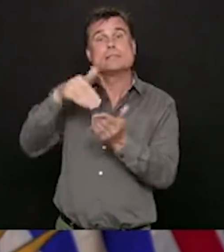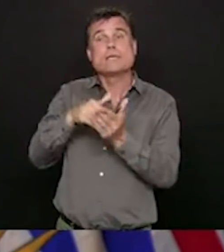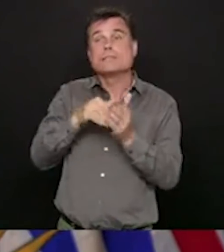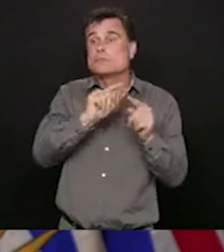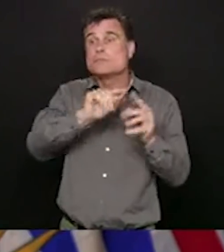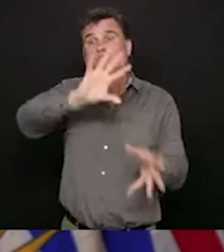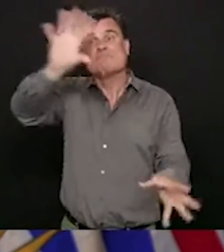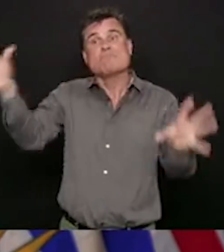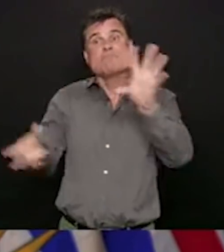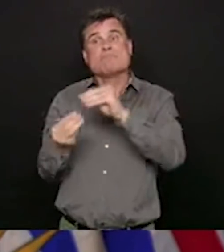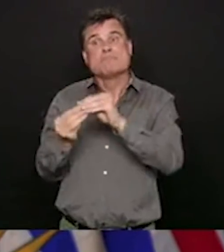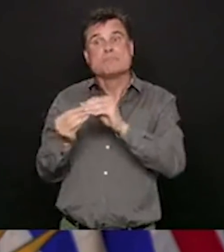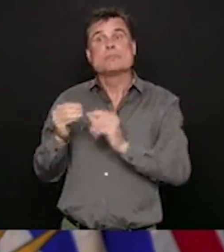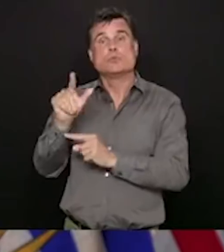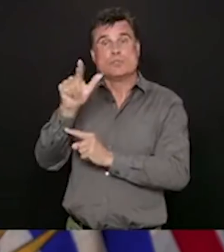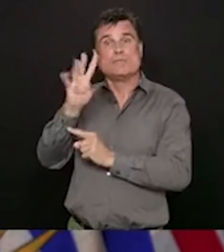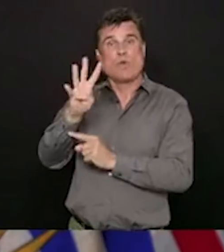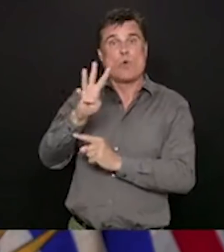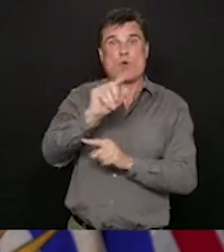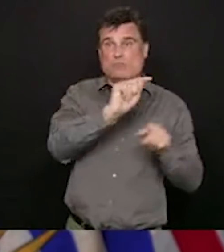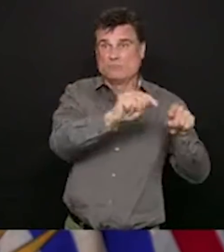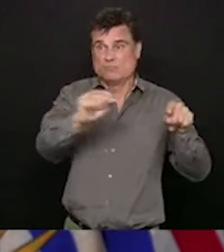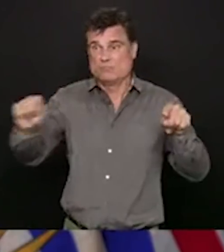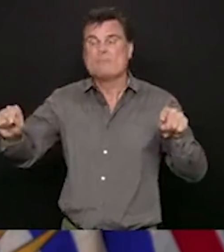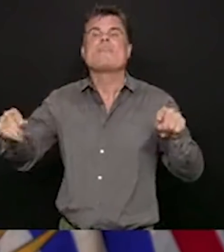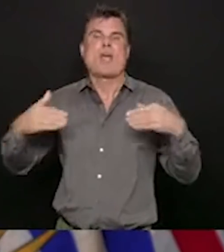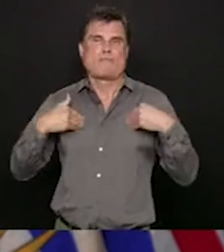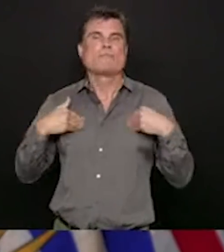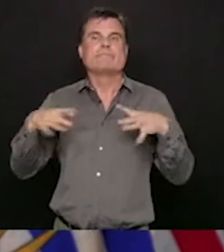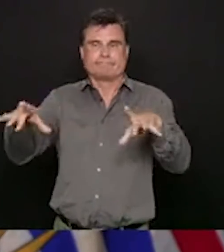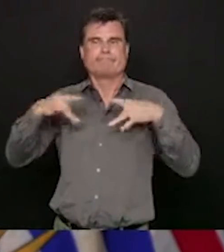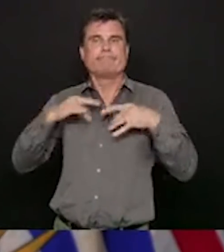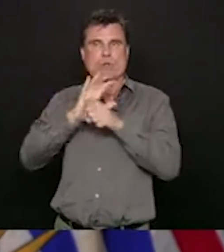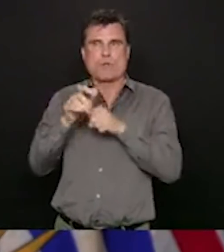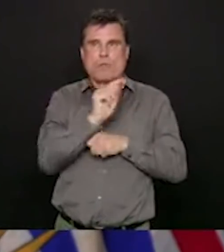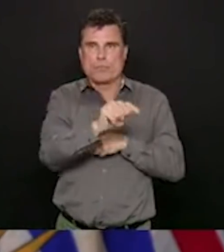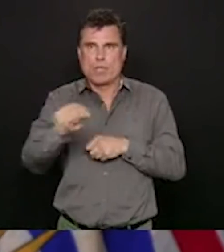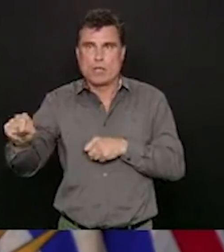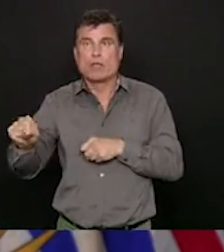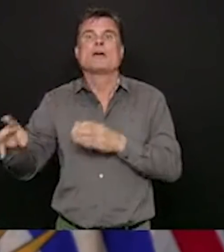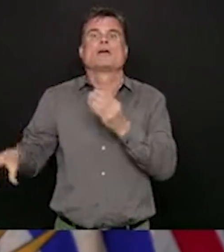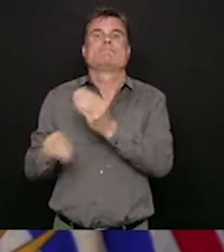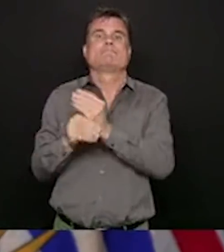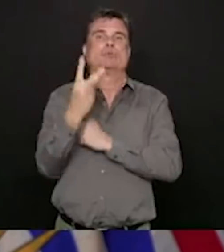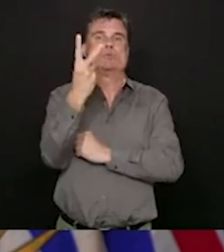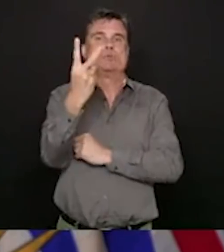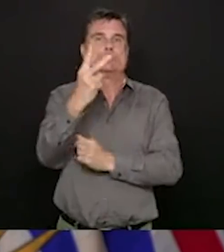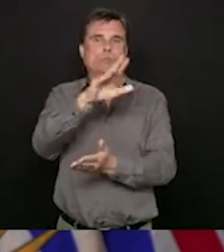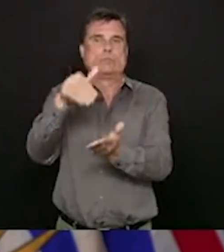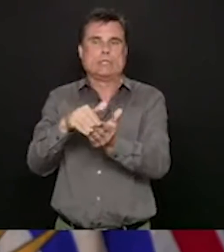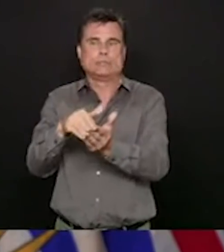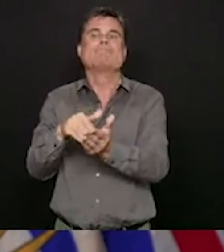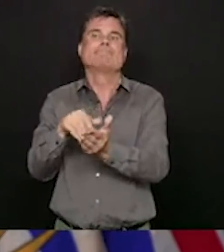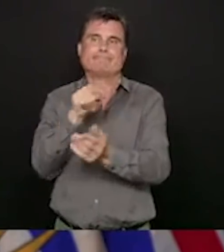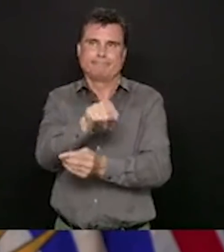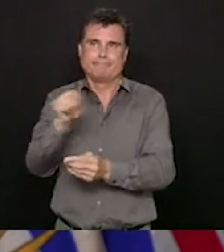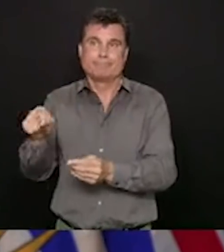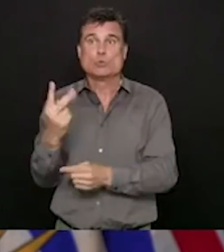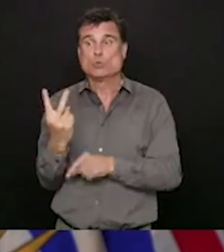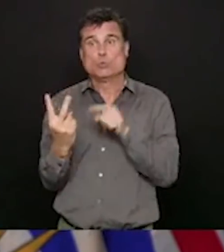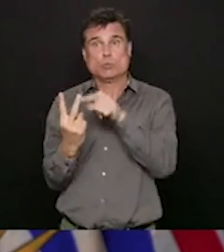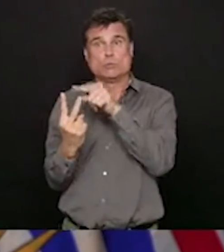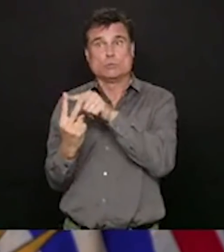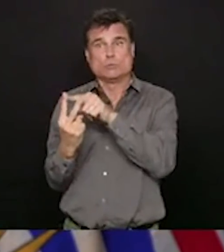right now. that's two additional ones where we have a single person who has been, who has tested